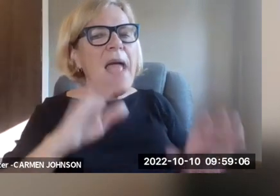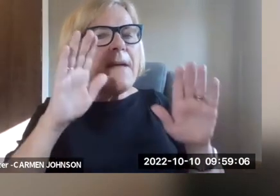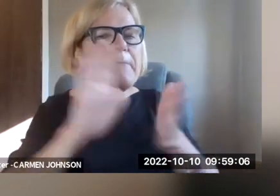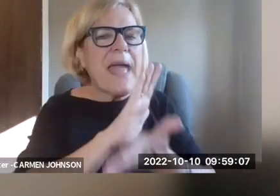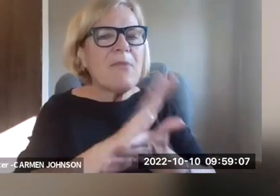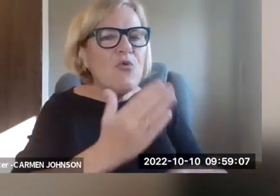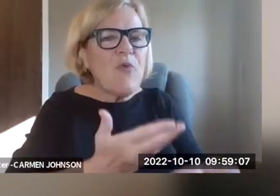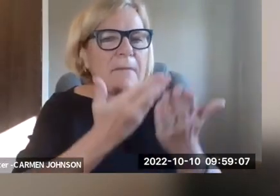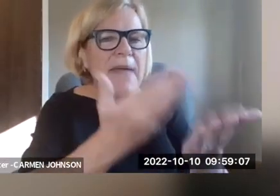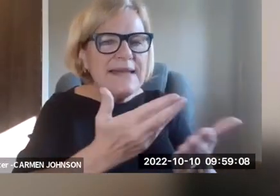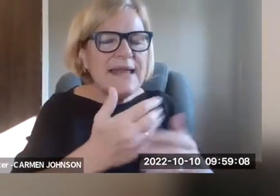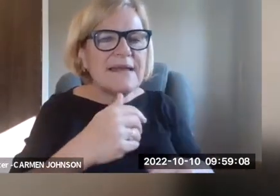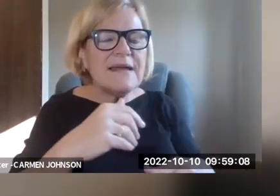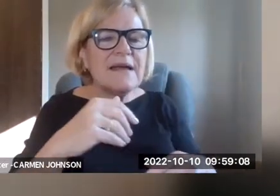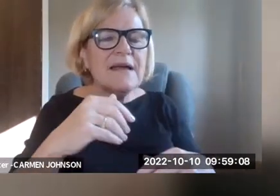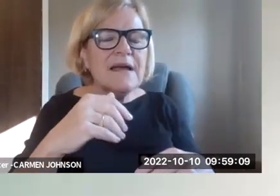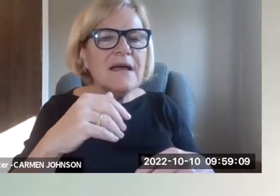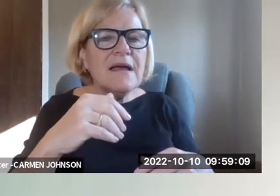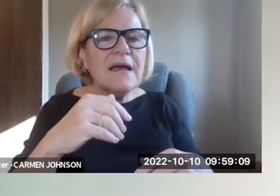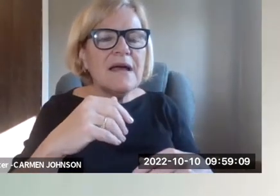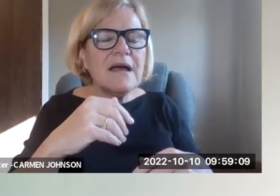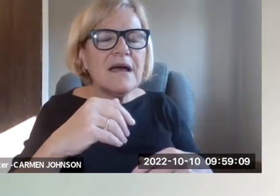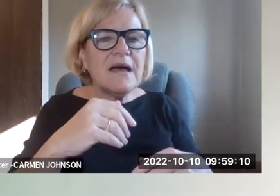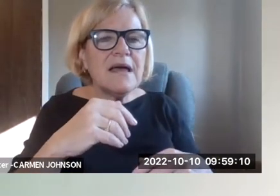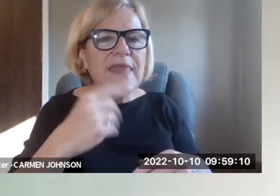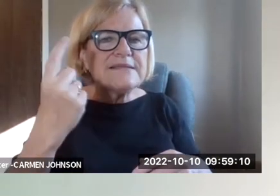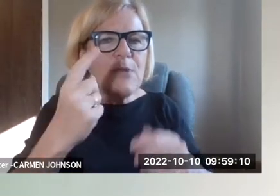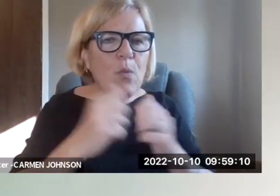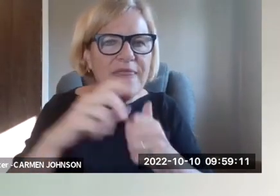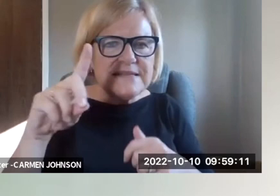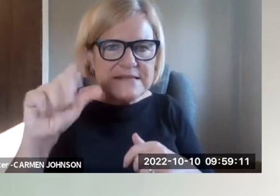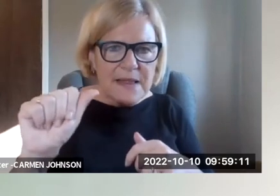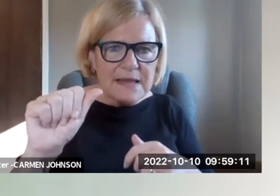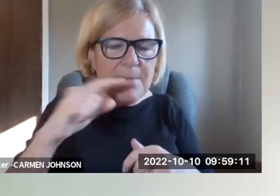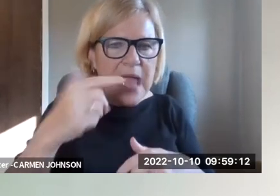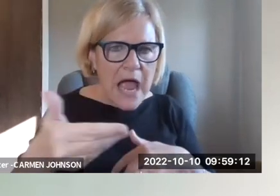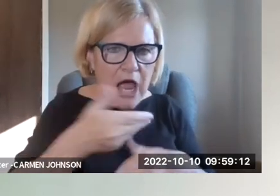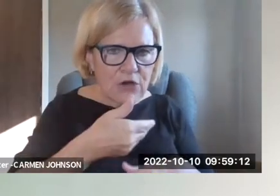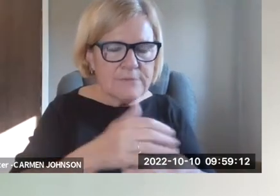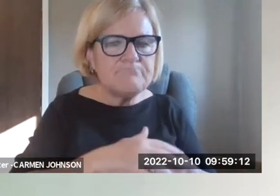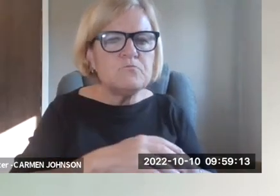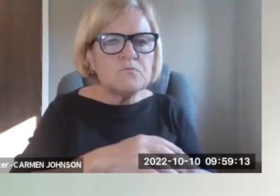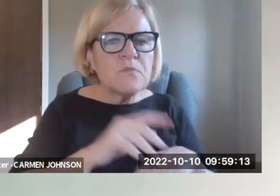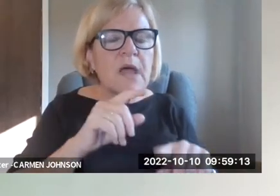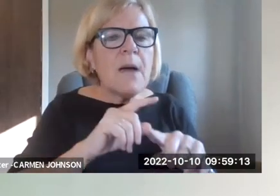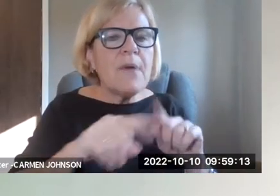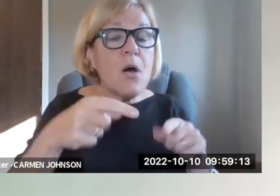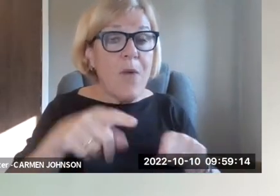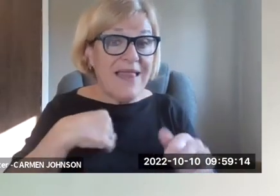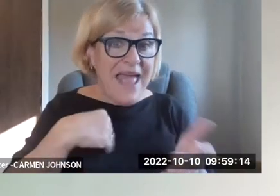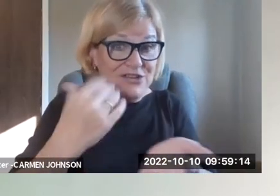Can you unmute? You're still muted. I would just say, I thought the white paper recommended that, uh, uh,